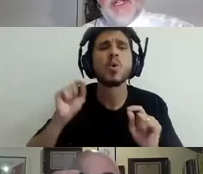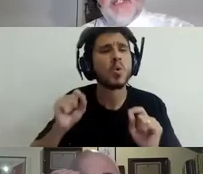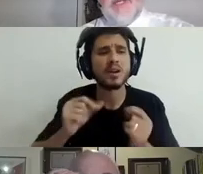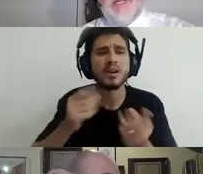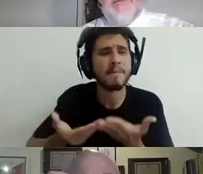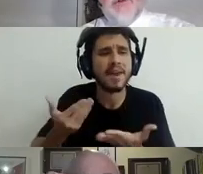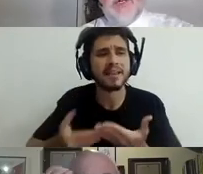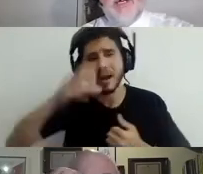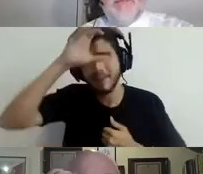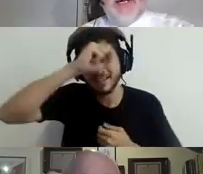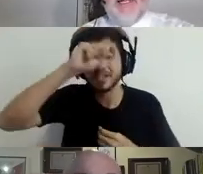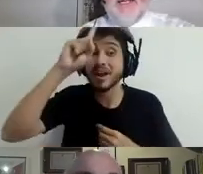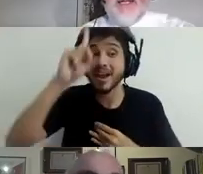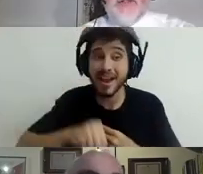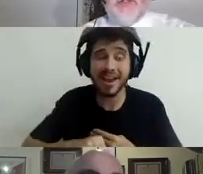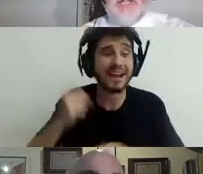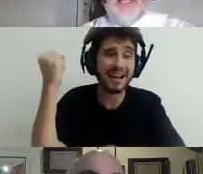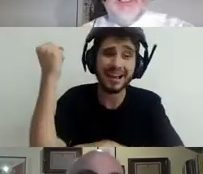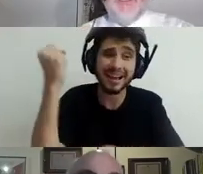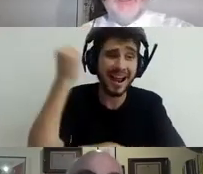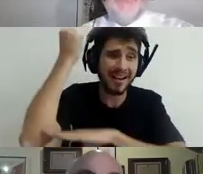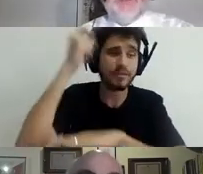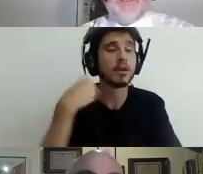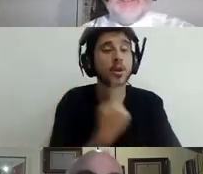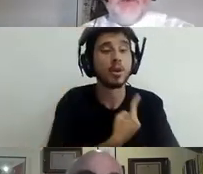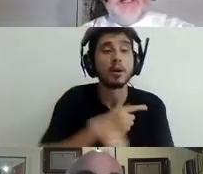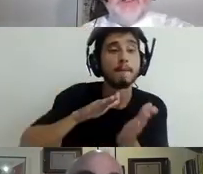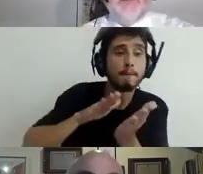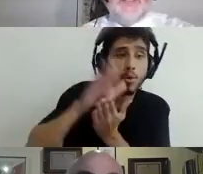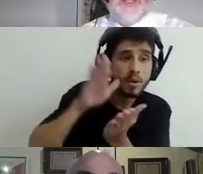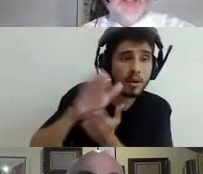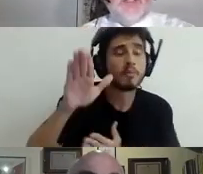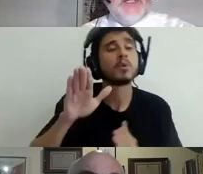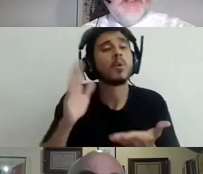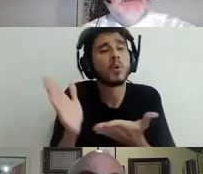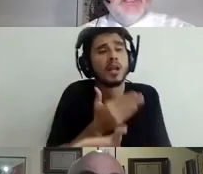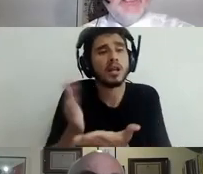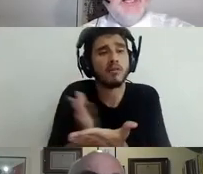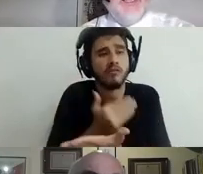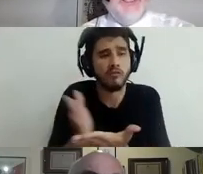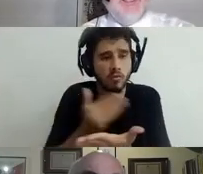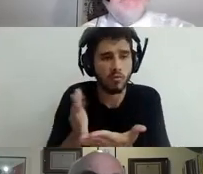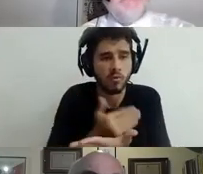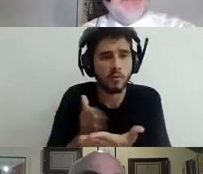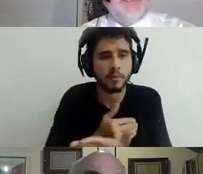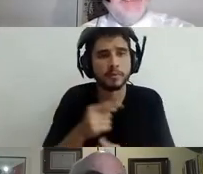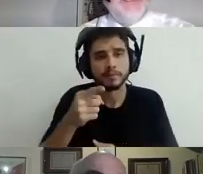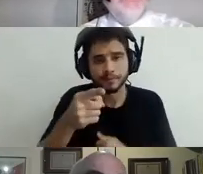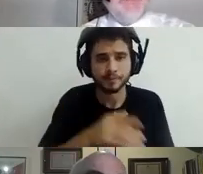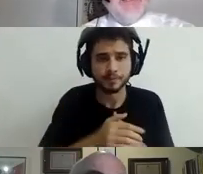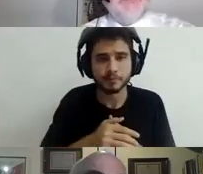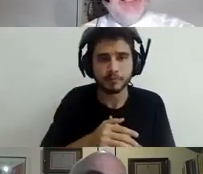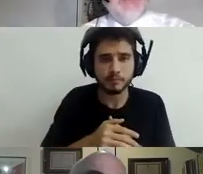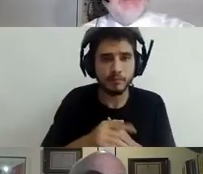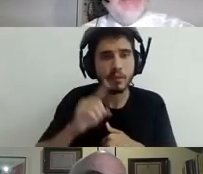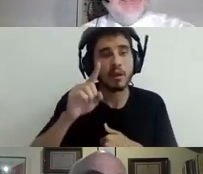published last week a book by Eric Hanushek, which is a well known educational economist. And he